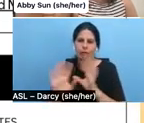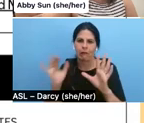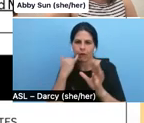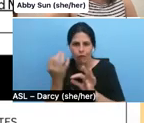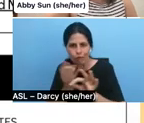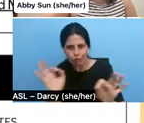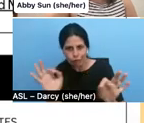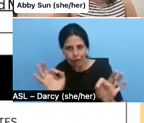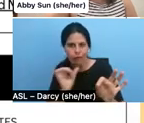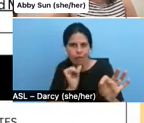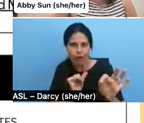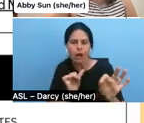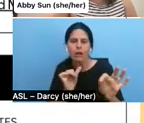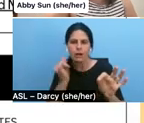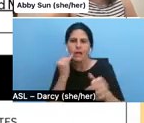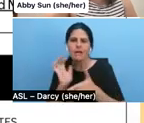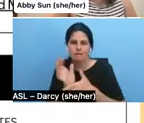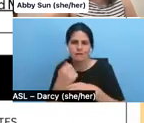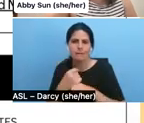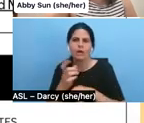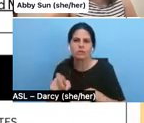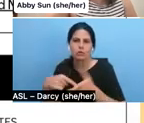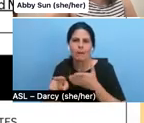something that filmmakers have to pay for, so on and so forth.